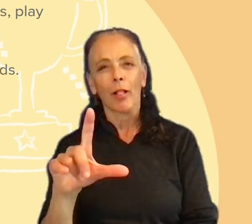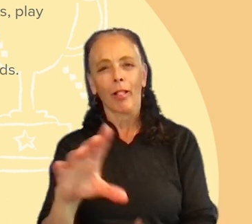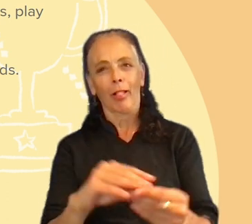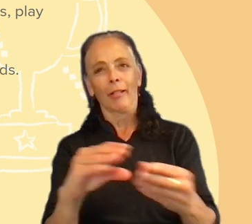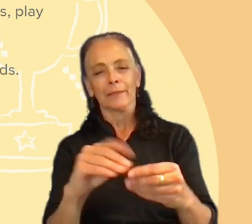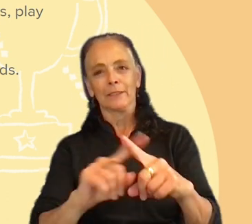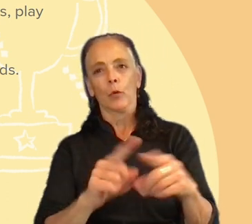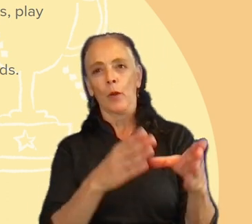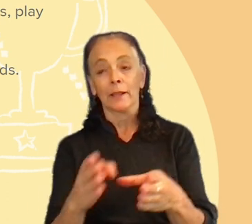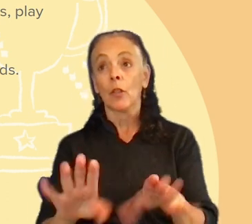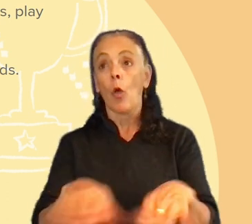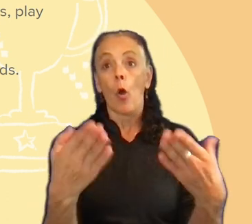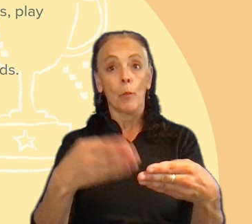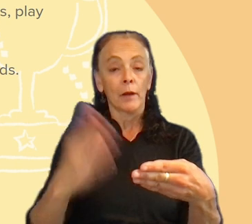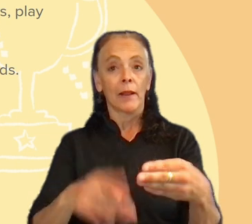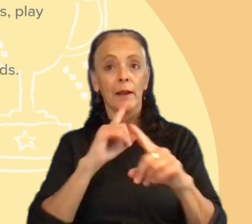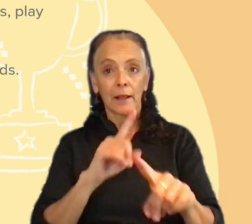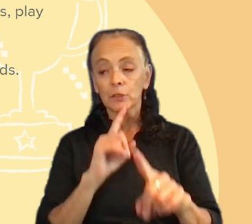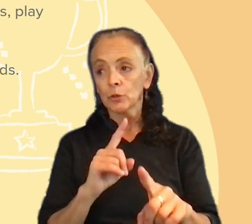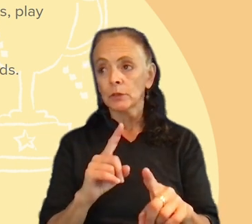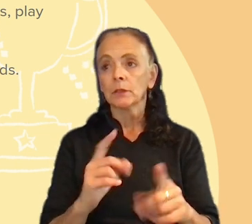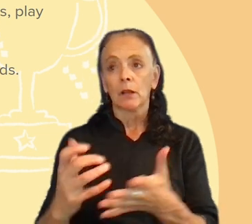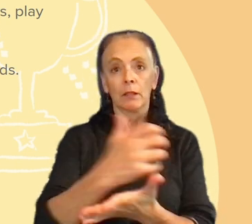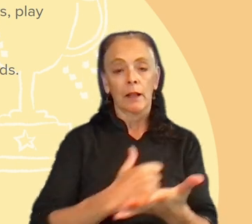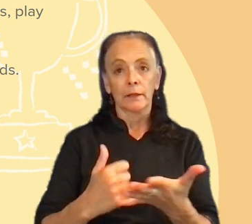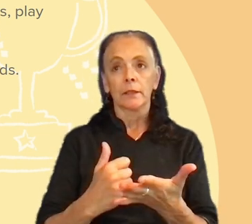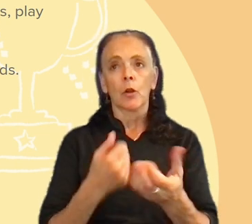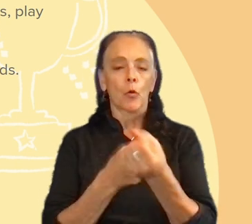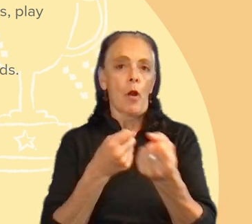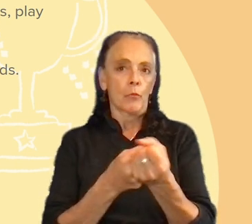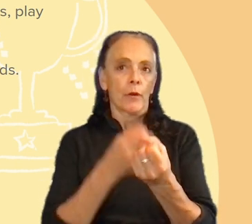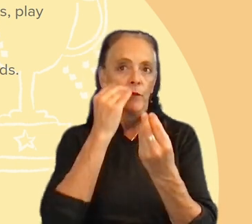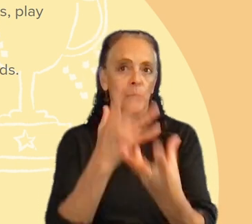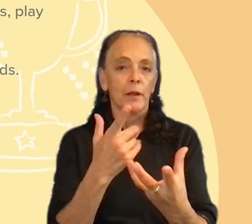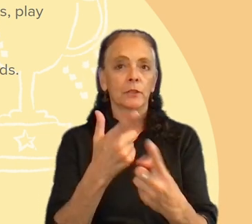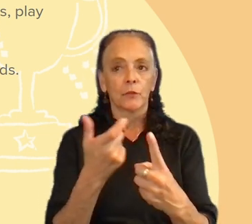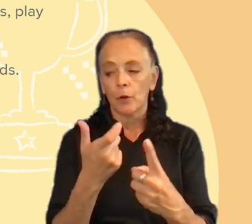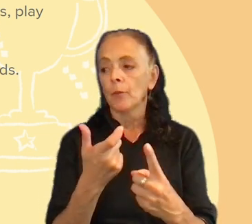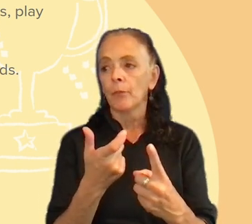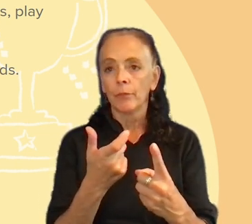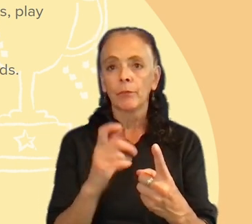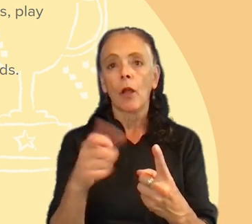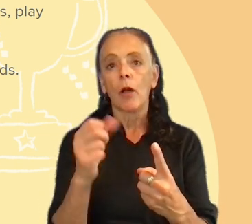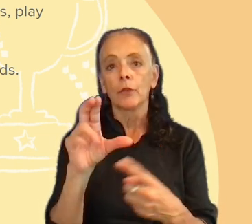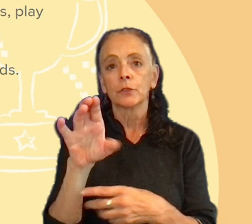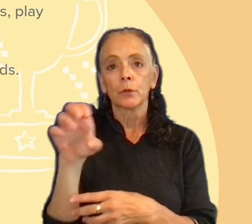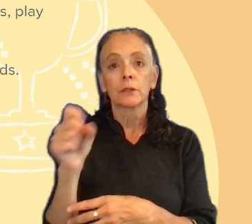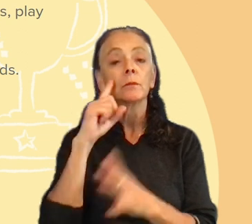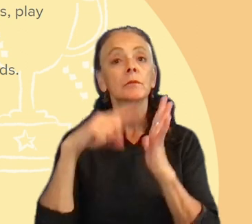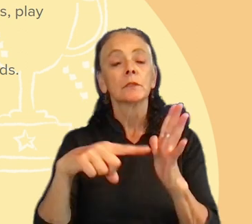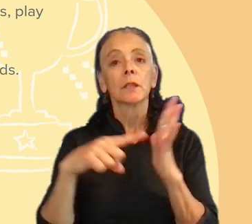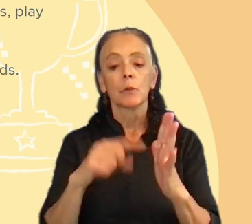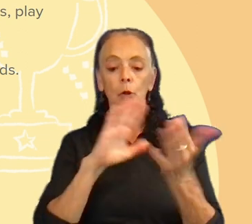-ended answers collected corroborate information from other sources, such as our